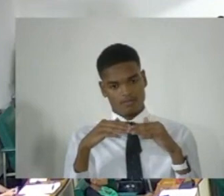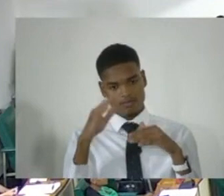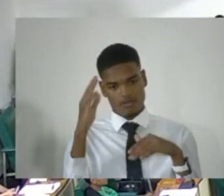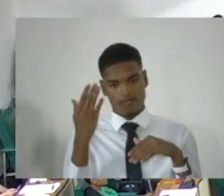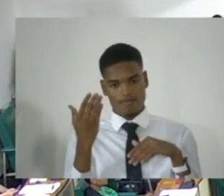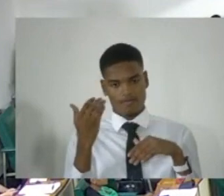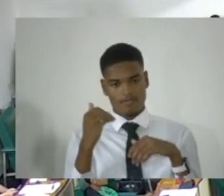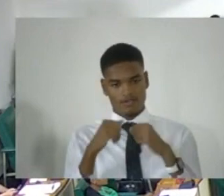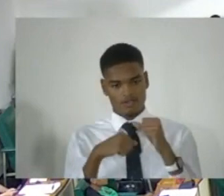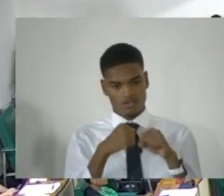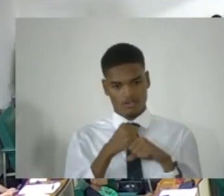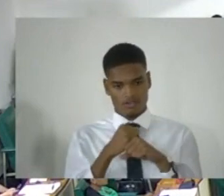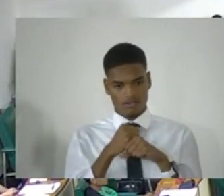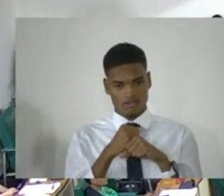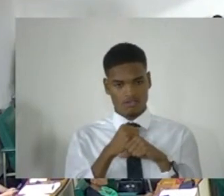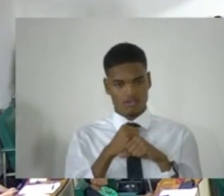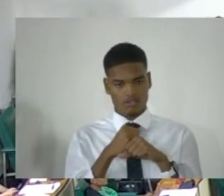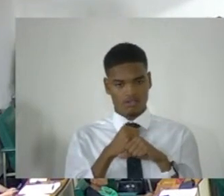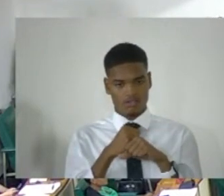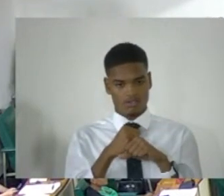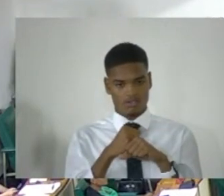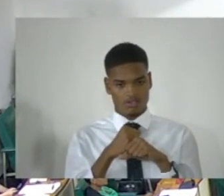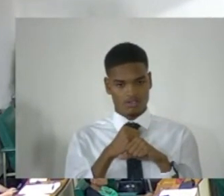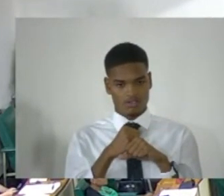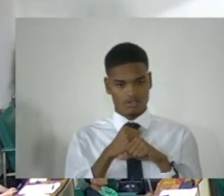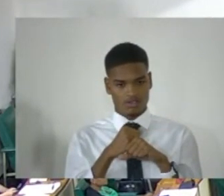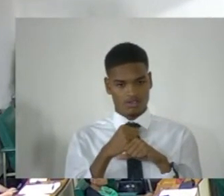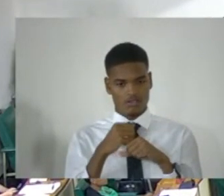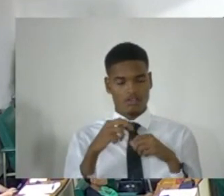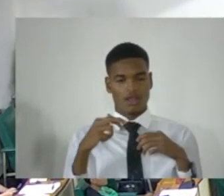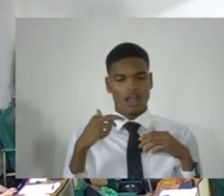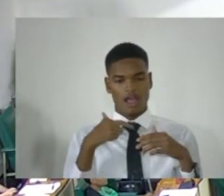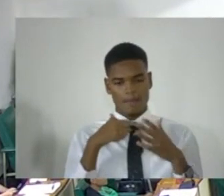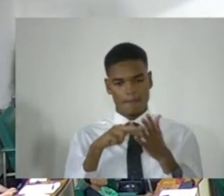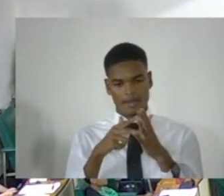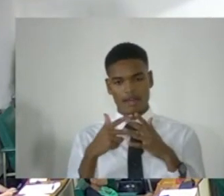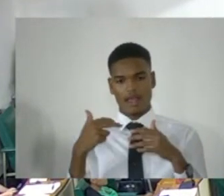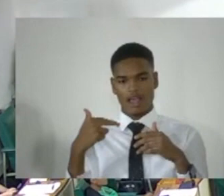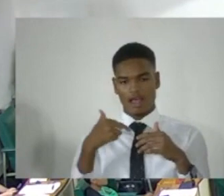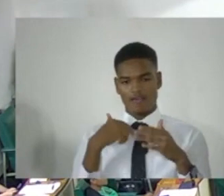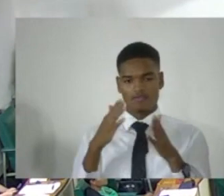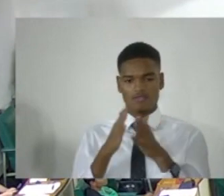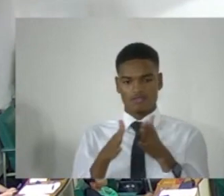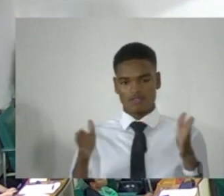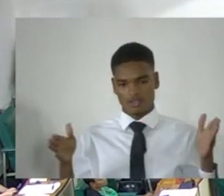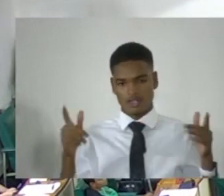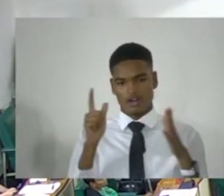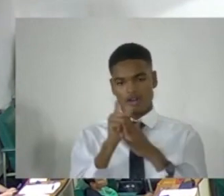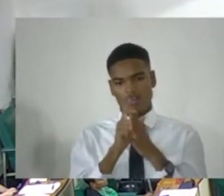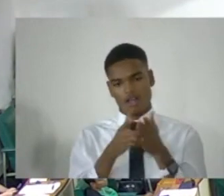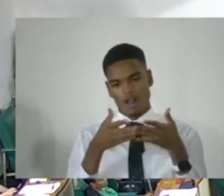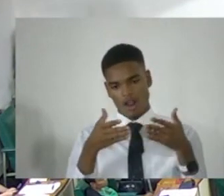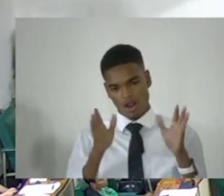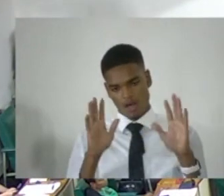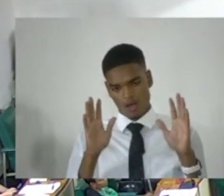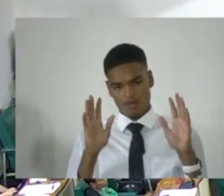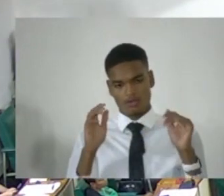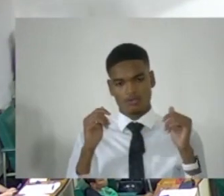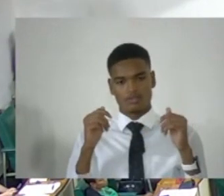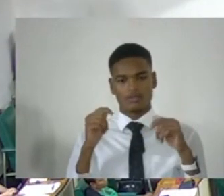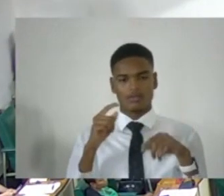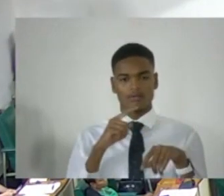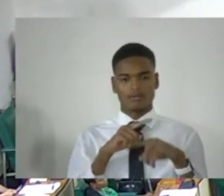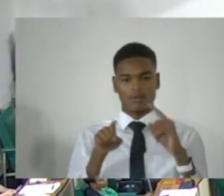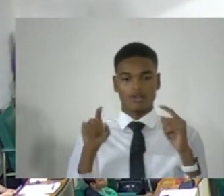penalty suggests to me that there's a range that the law allows, but